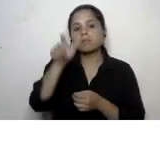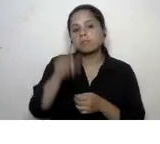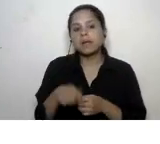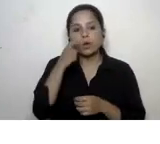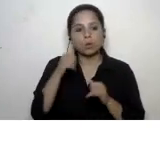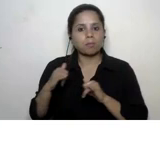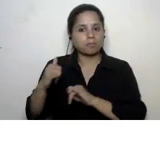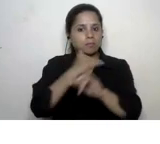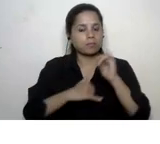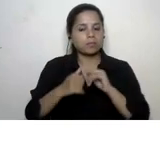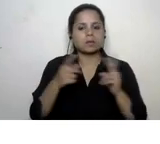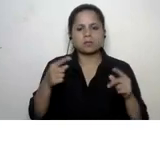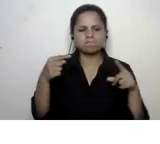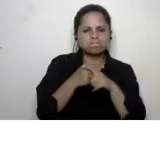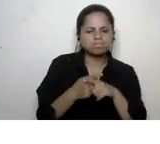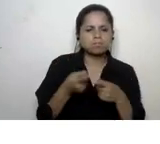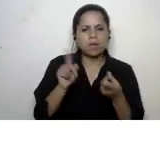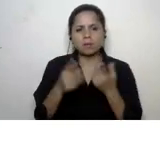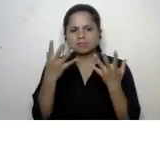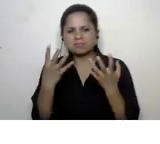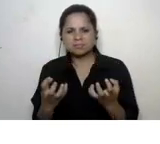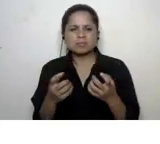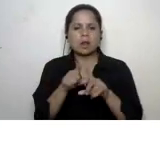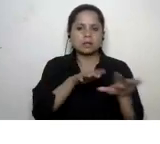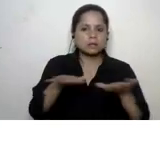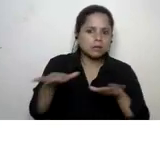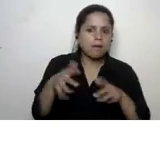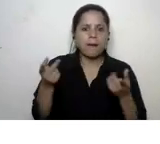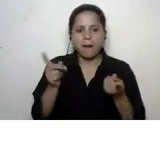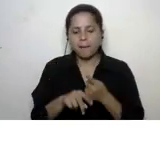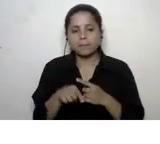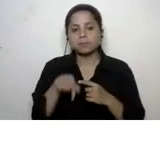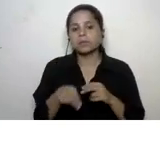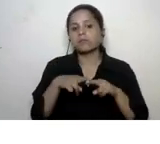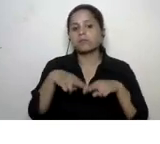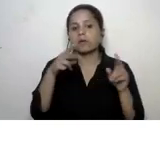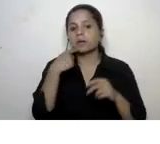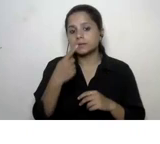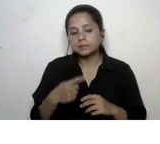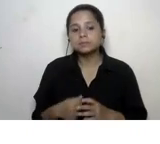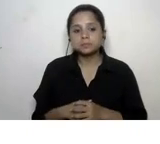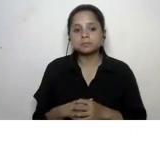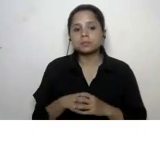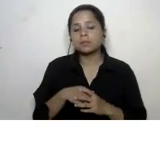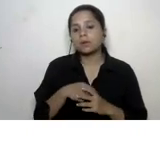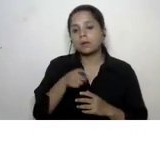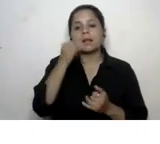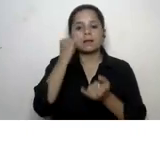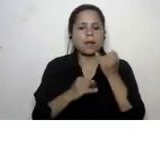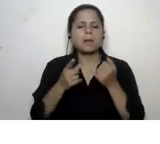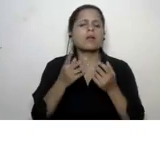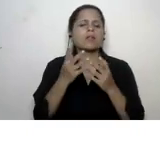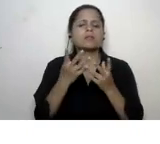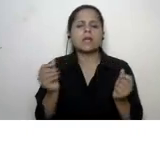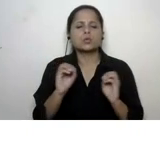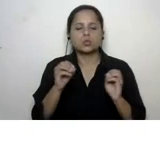aid during conflict famine and disaster and finally not least but not last but not the least protecting